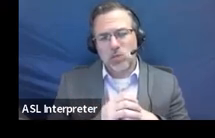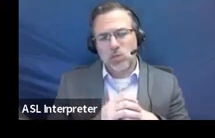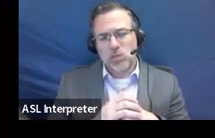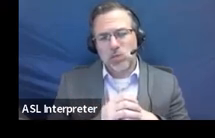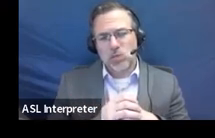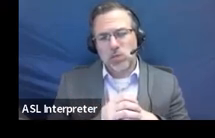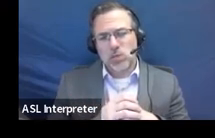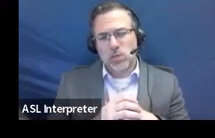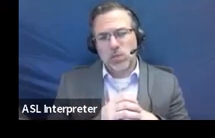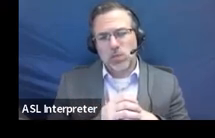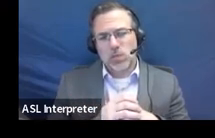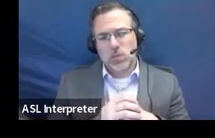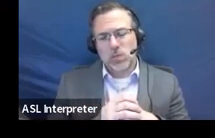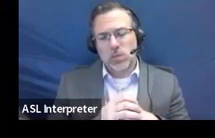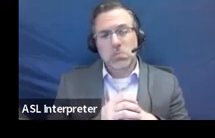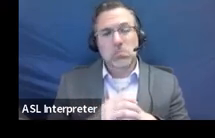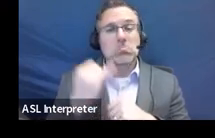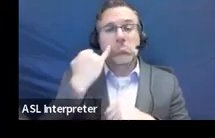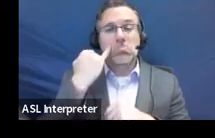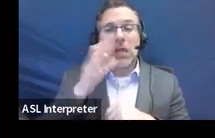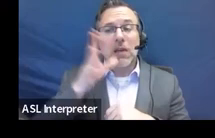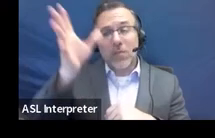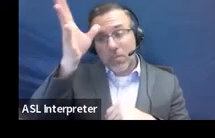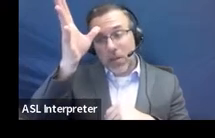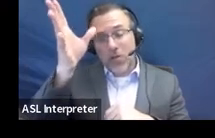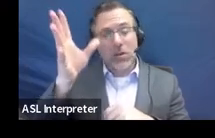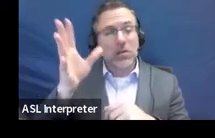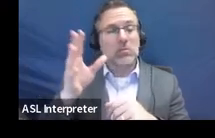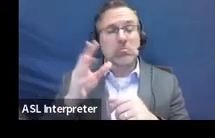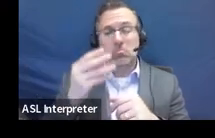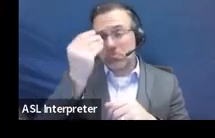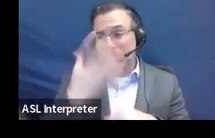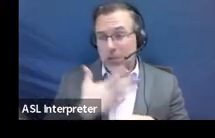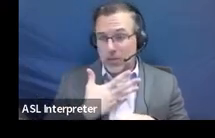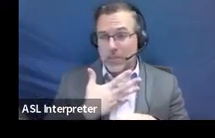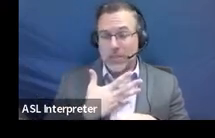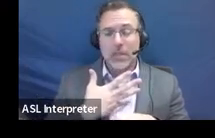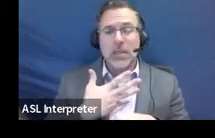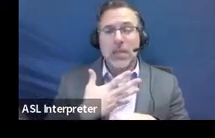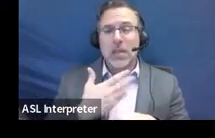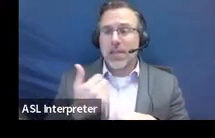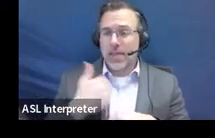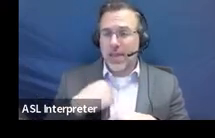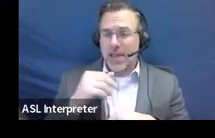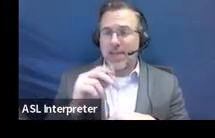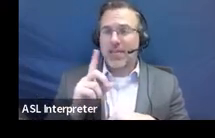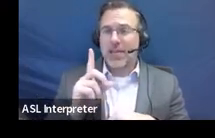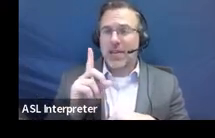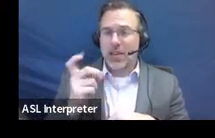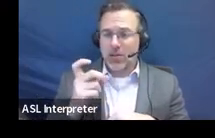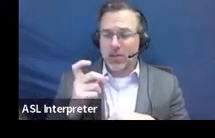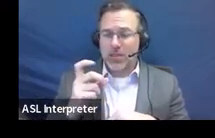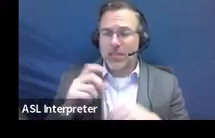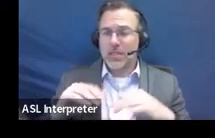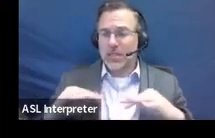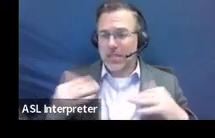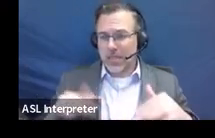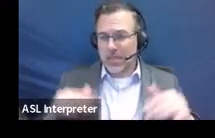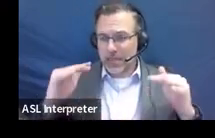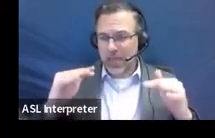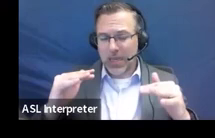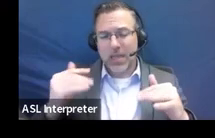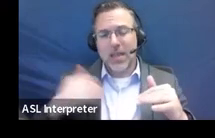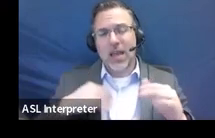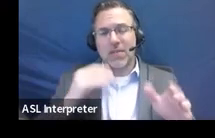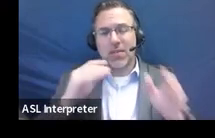If we say, so if a parent says to us, you know, that they have a diagnosis of anxiety, they're seeing a community